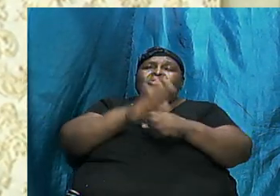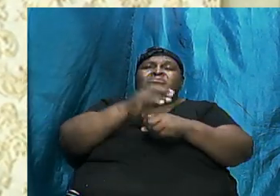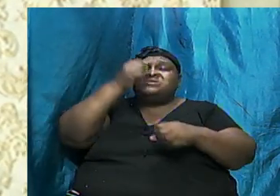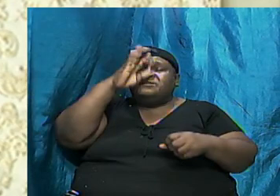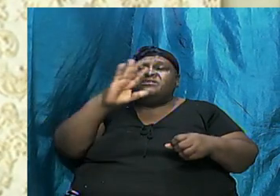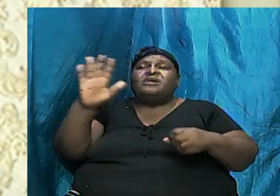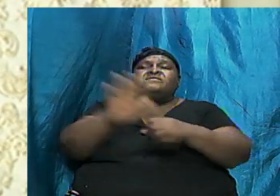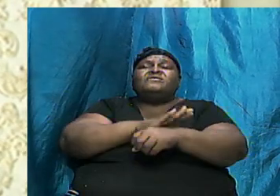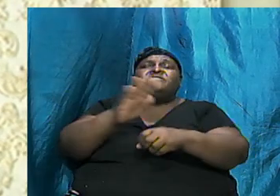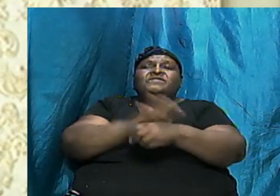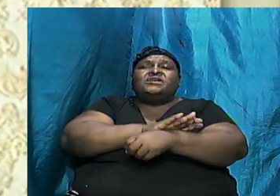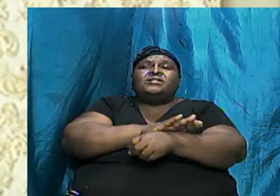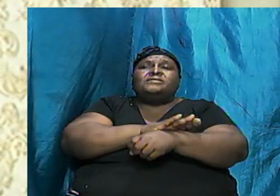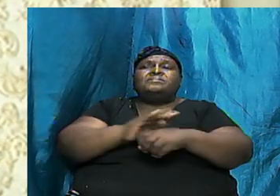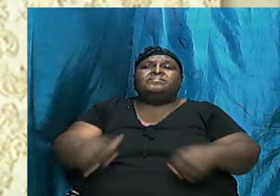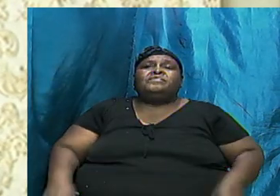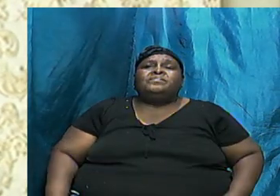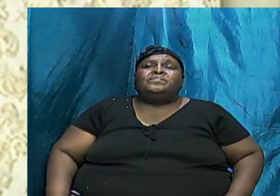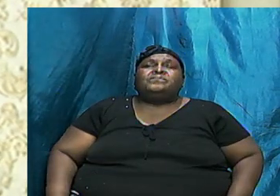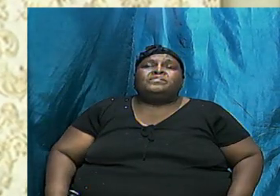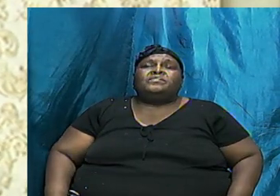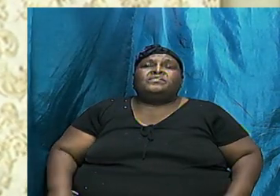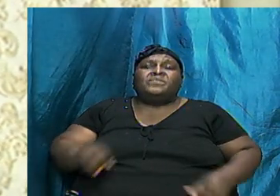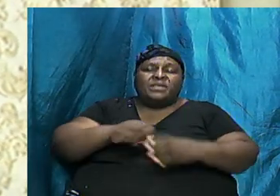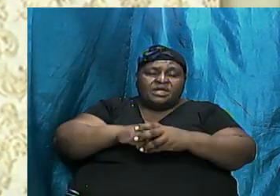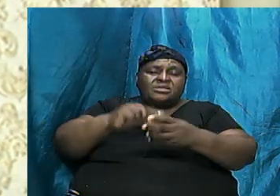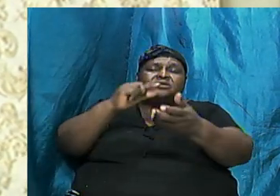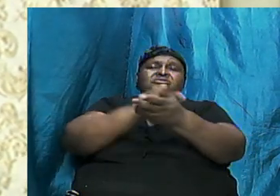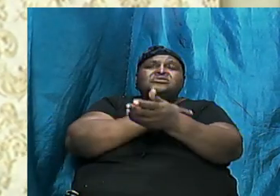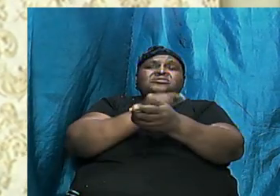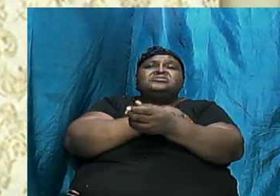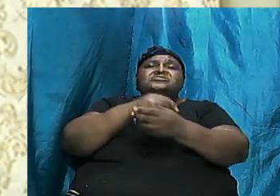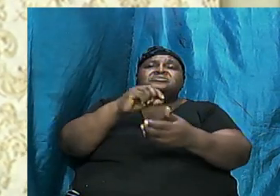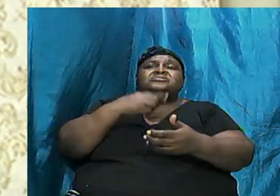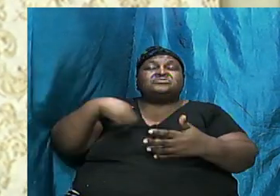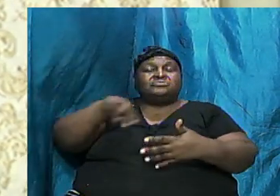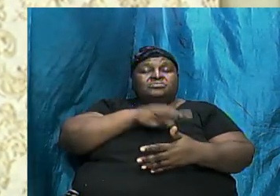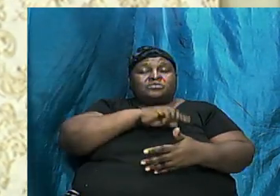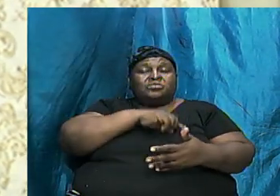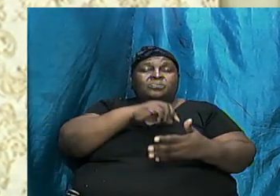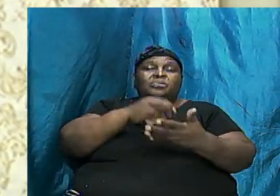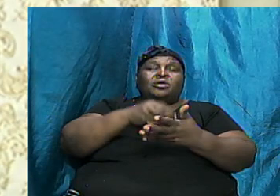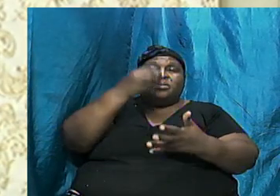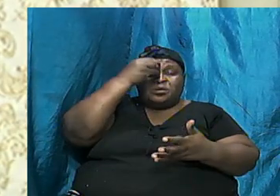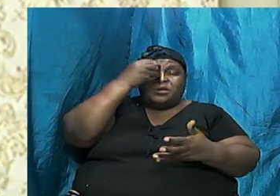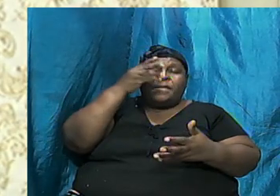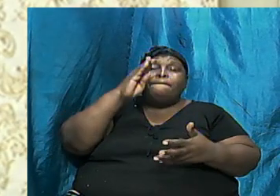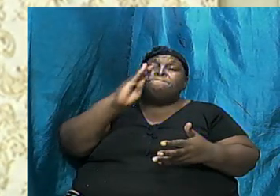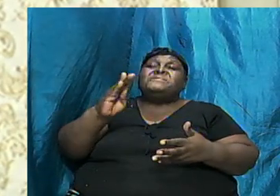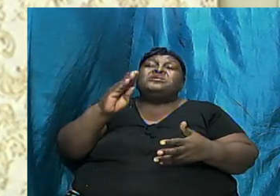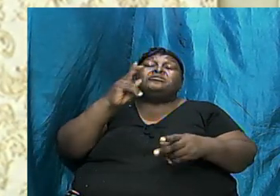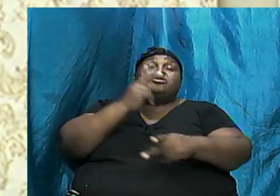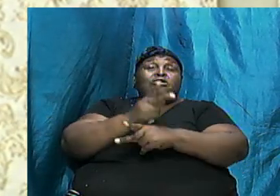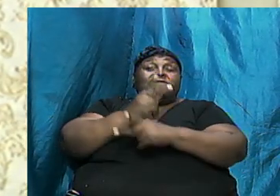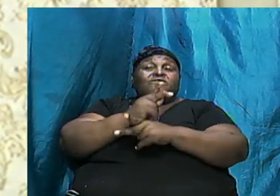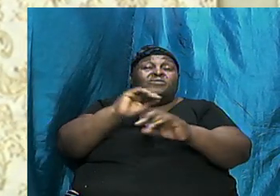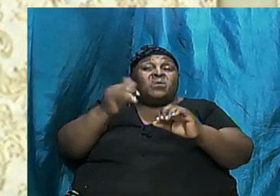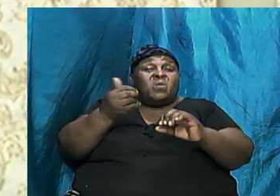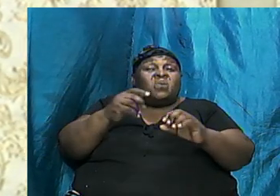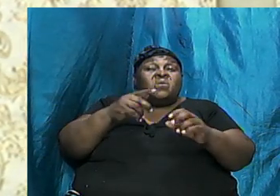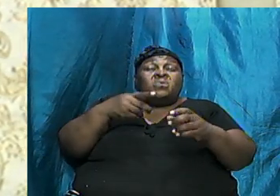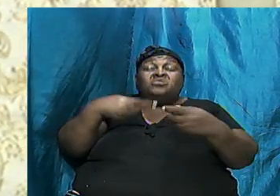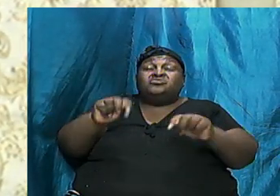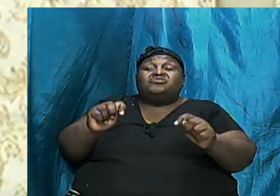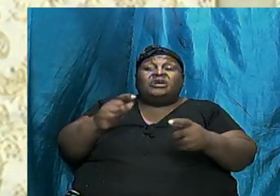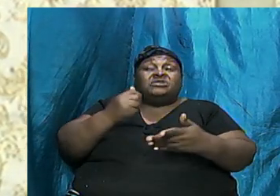Brothers and sisters In Genesis We are learning Be careful How we Try To